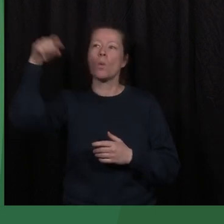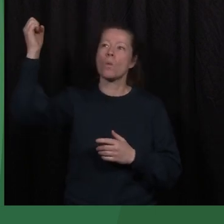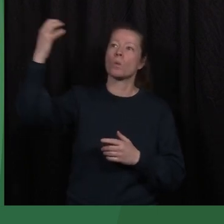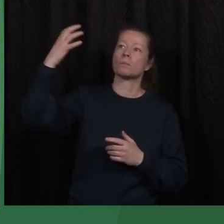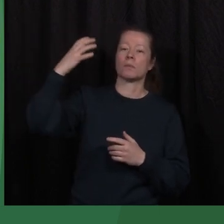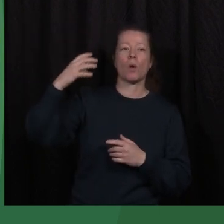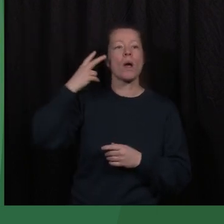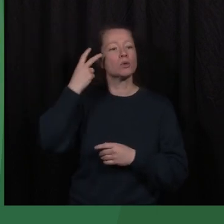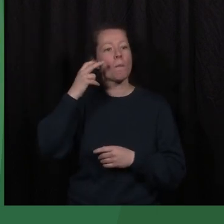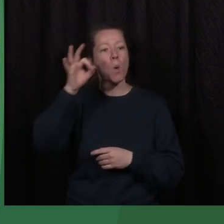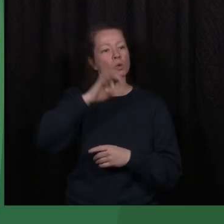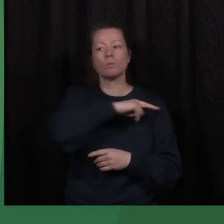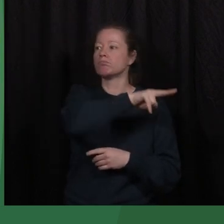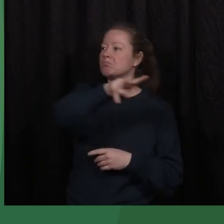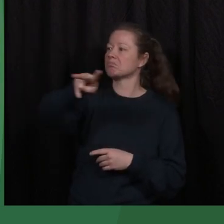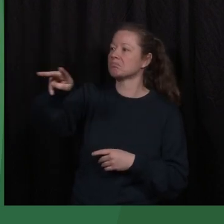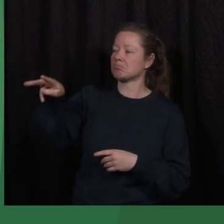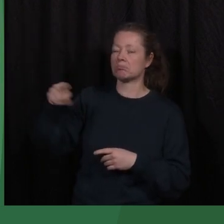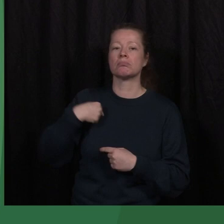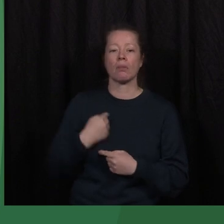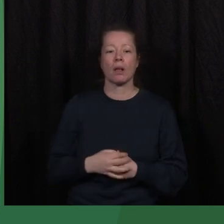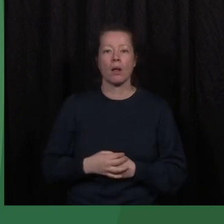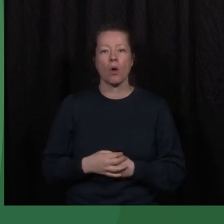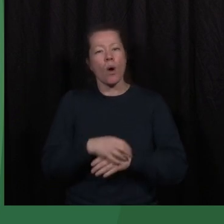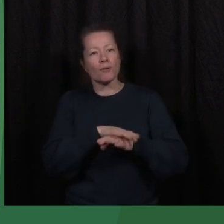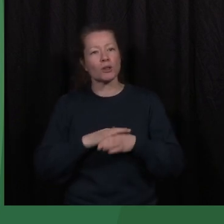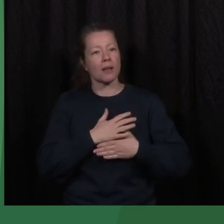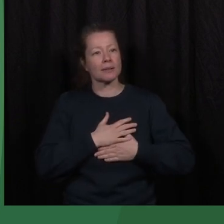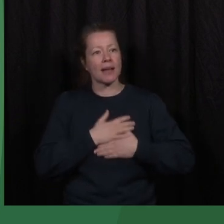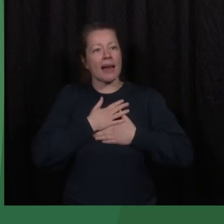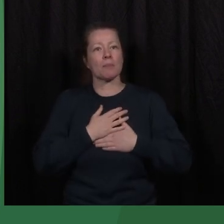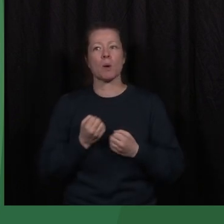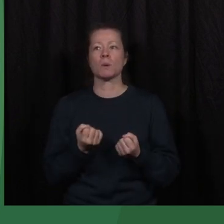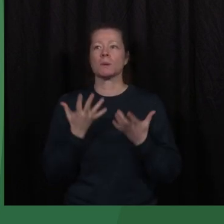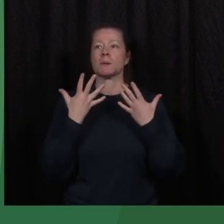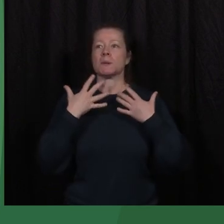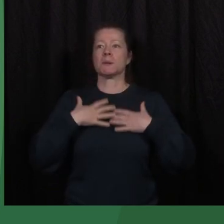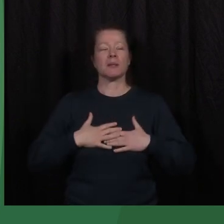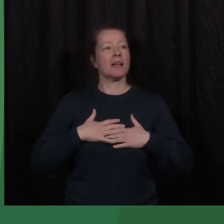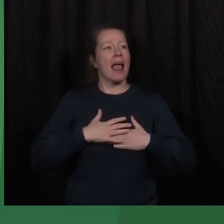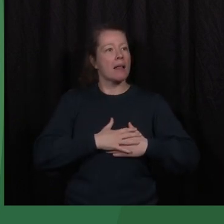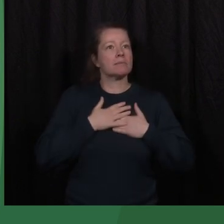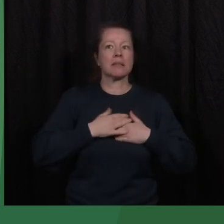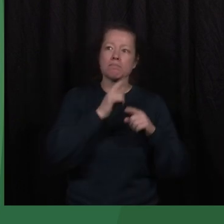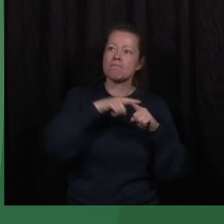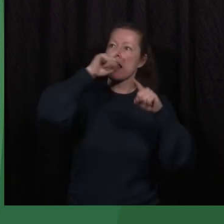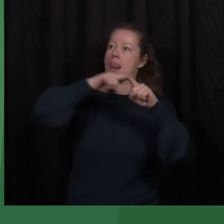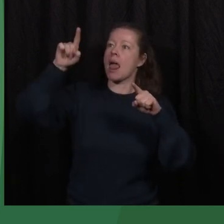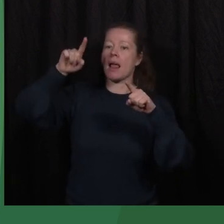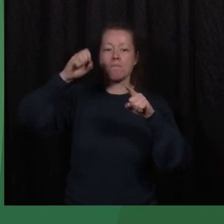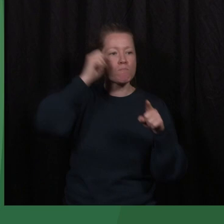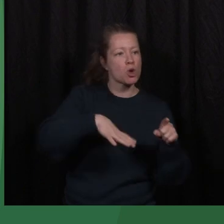over Oslo in all directions. And a feeling of love overwhelmed me. A love for the hills, for the city, for everyone in it.